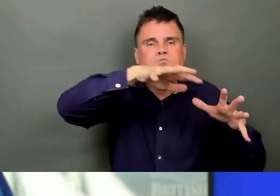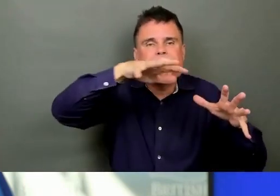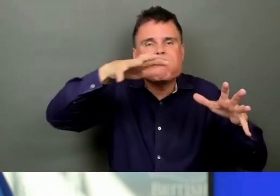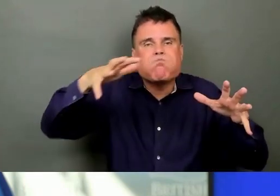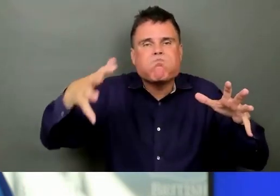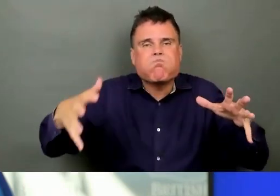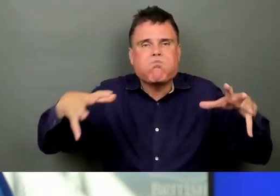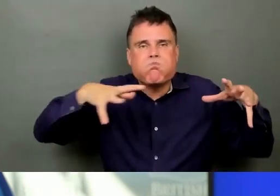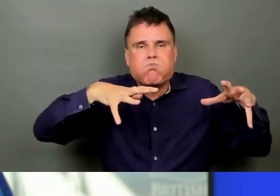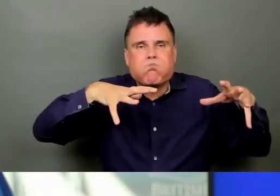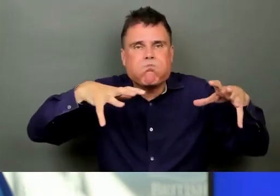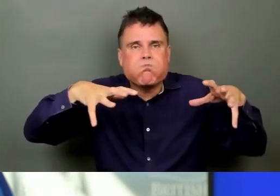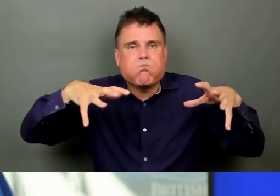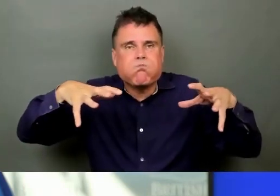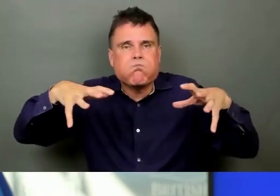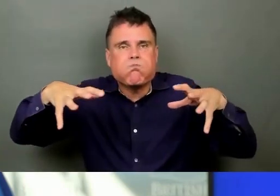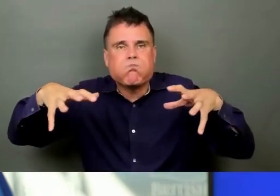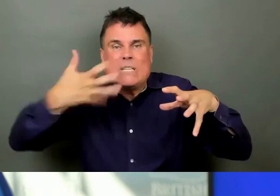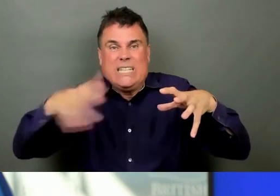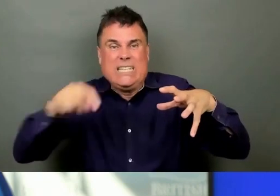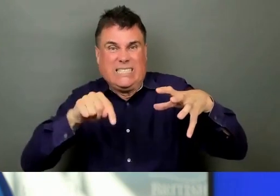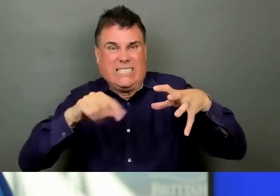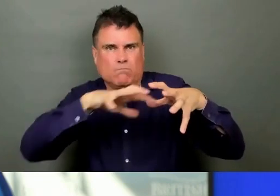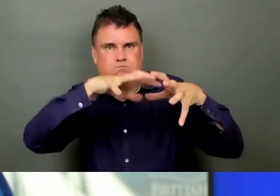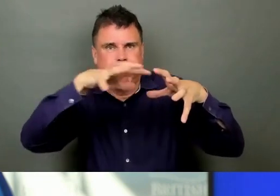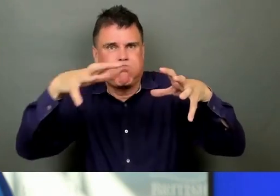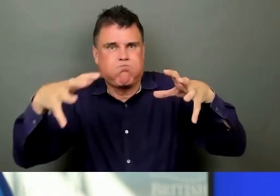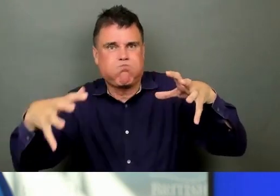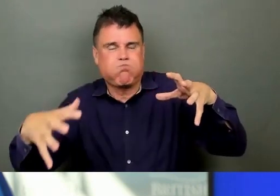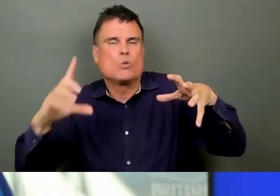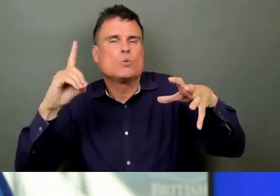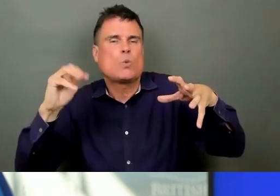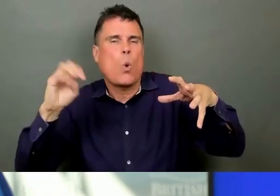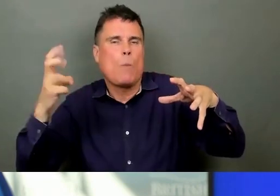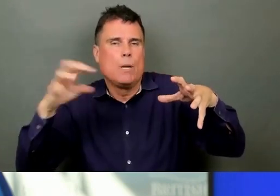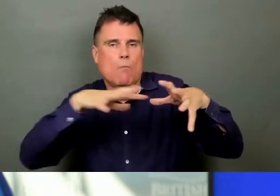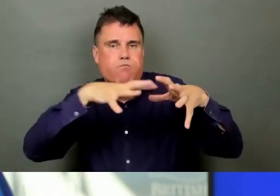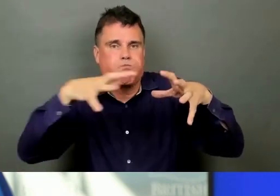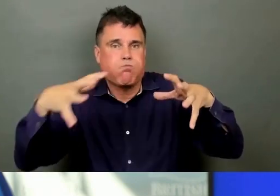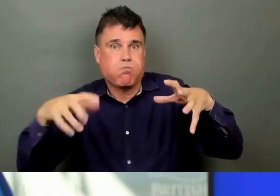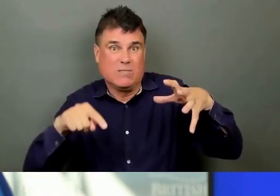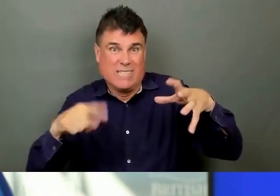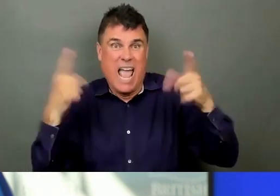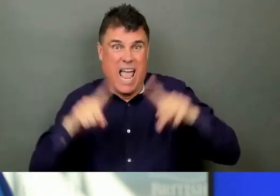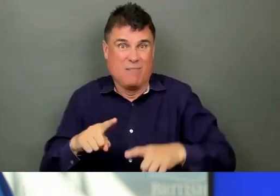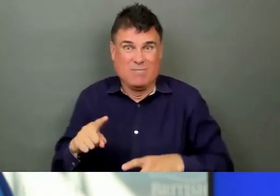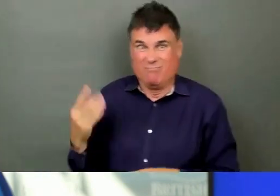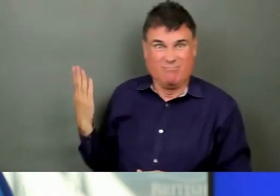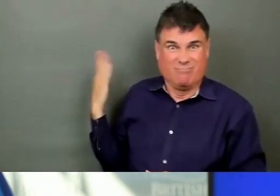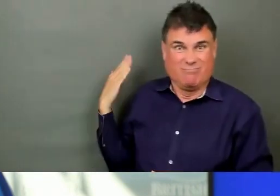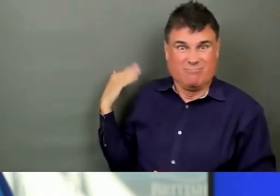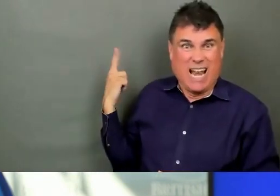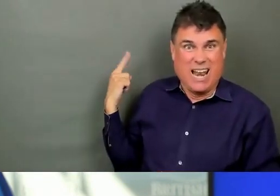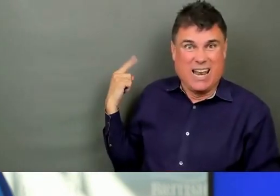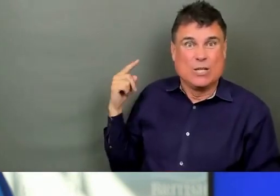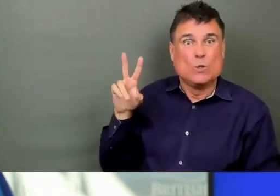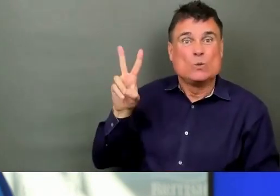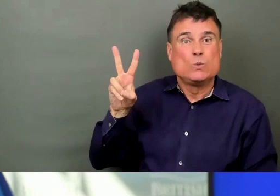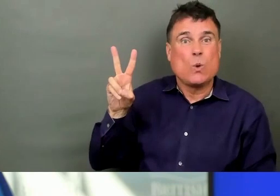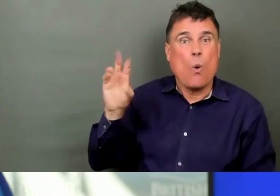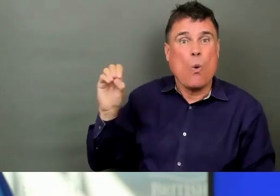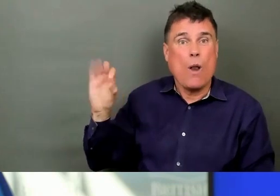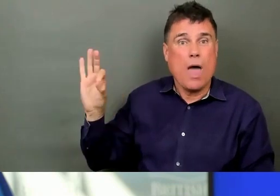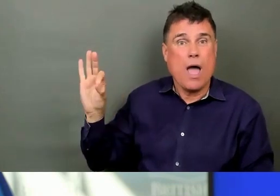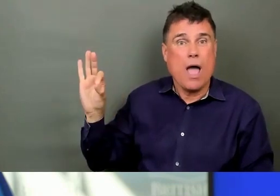2009 and really it was nothing like it. But in the time between 2009 to 2021, there wasn't an